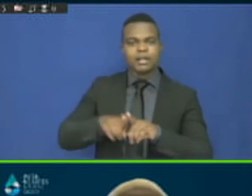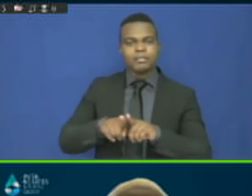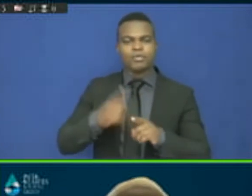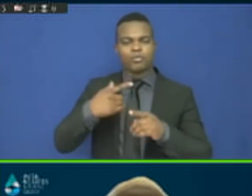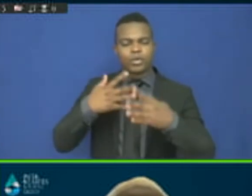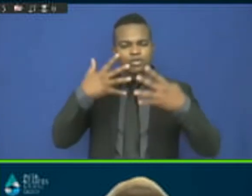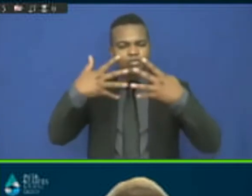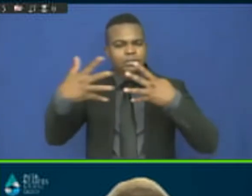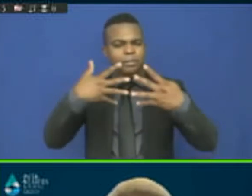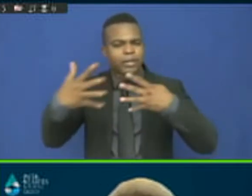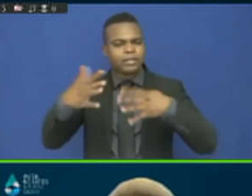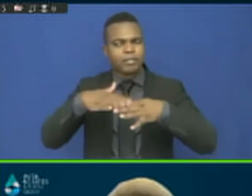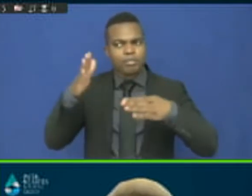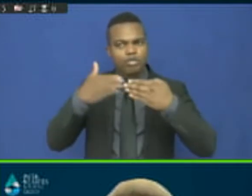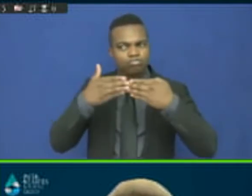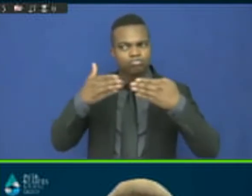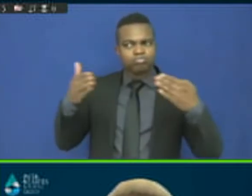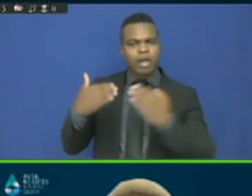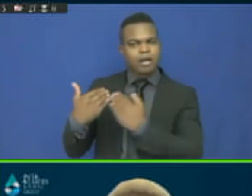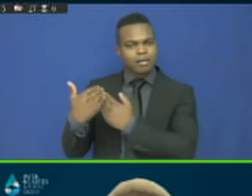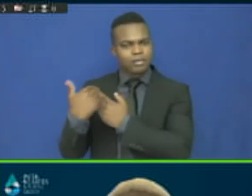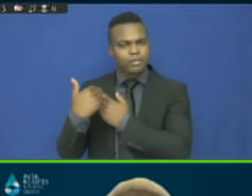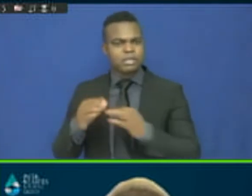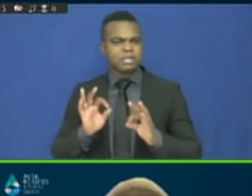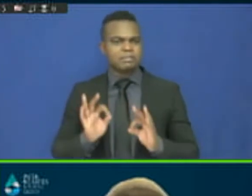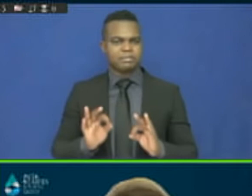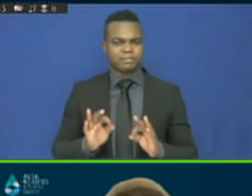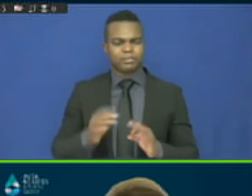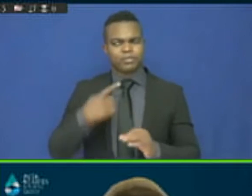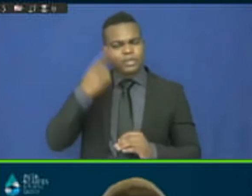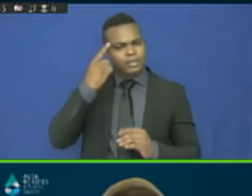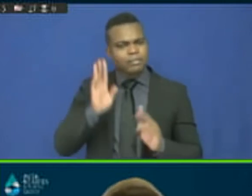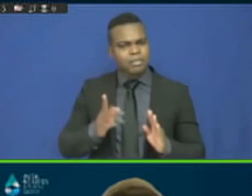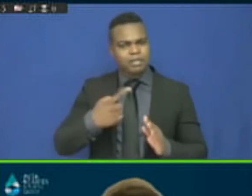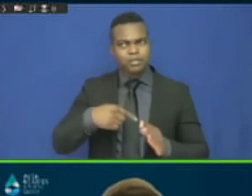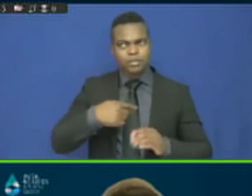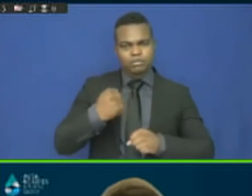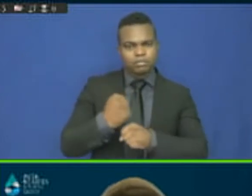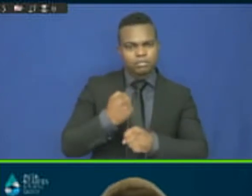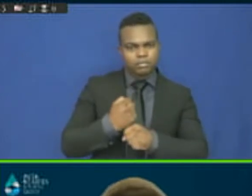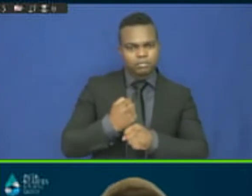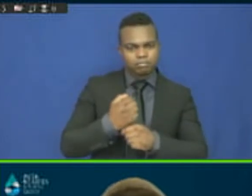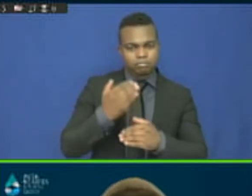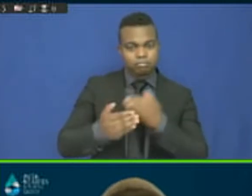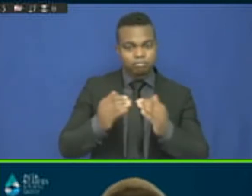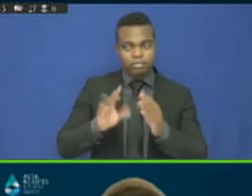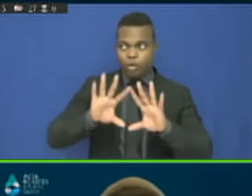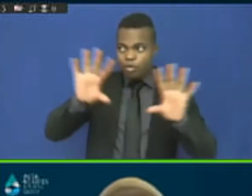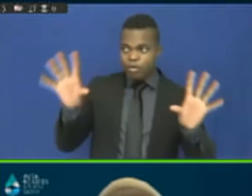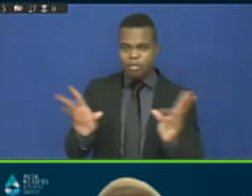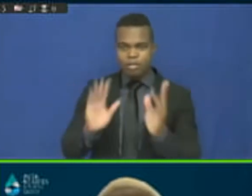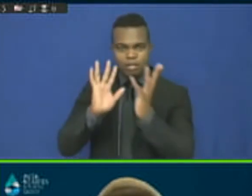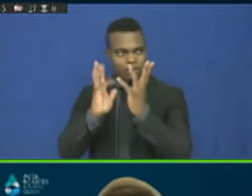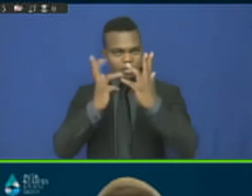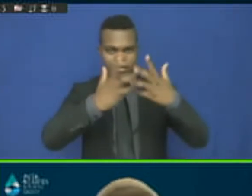What is required for us is to align the measurement reporting and